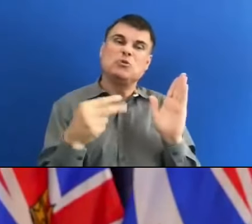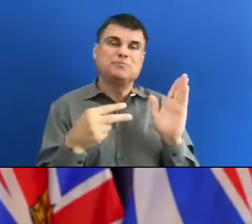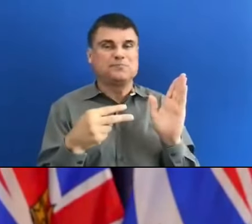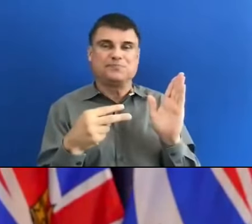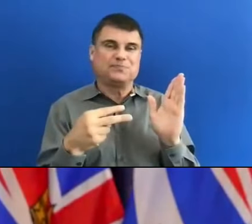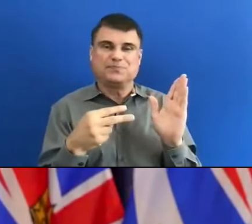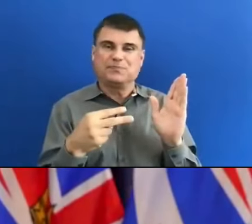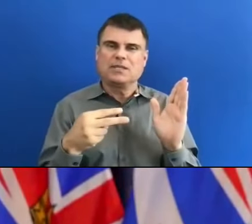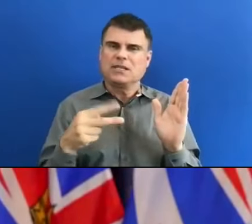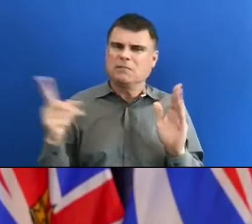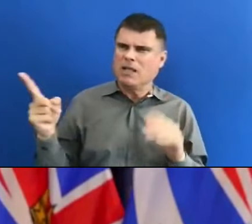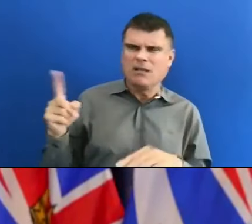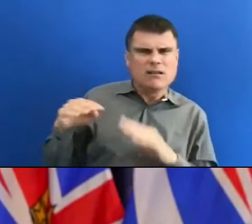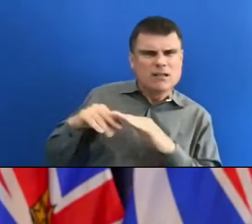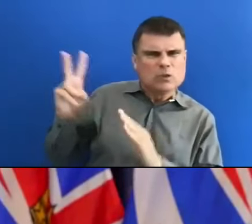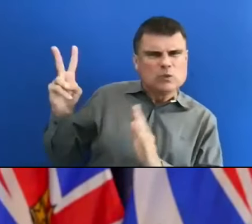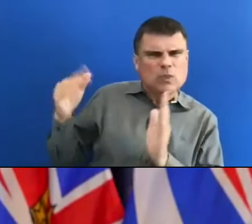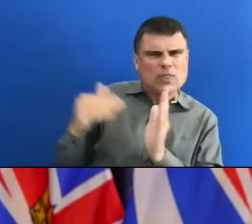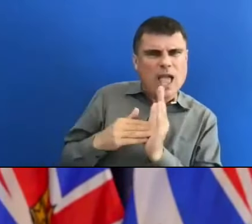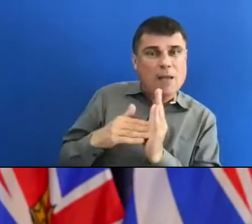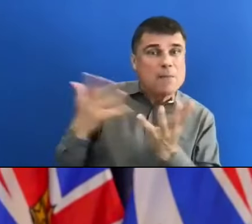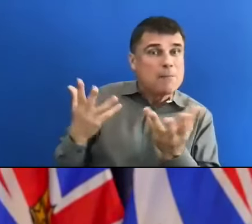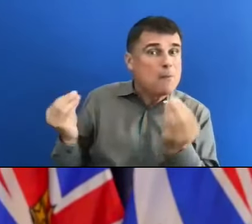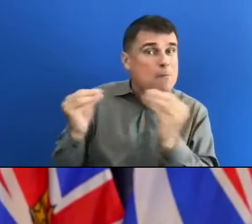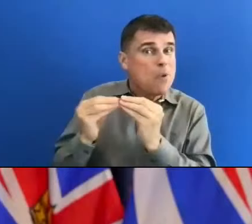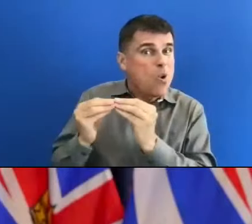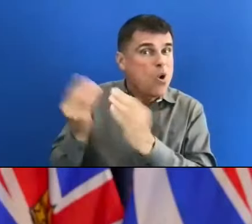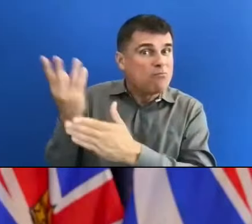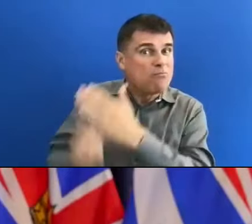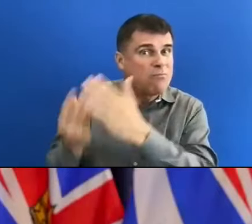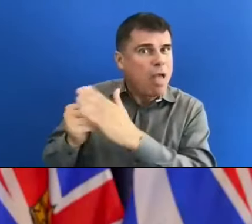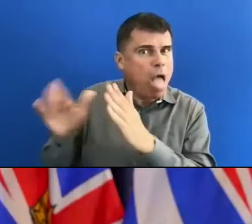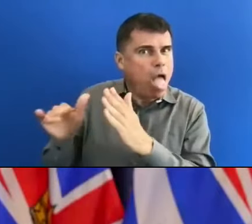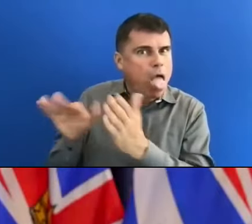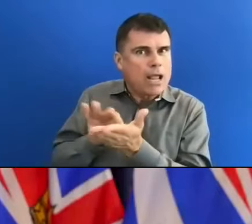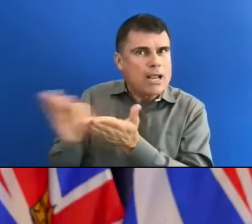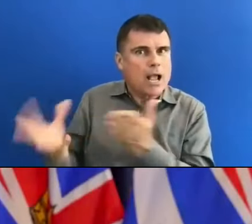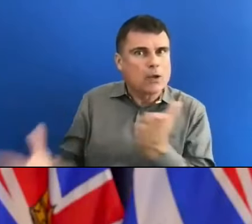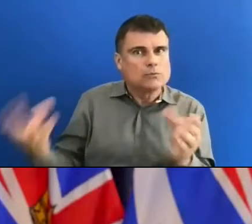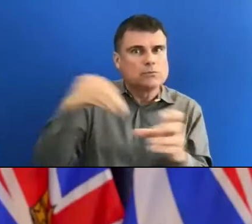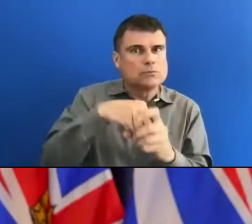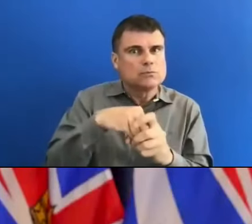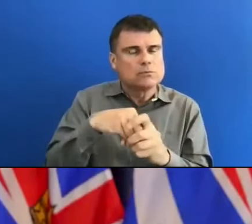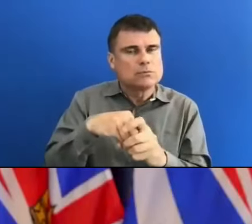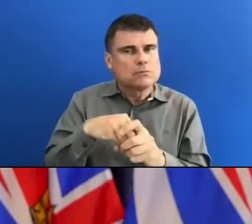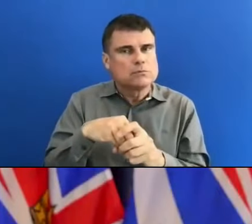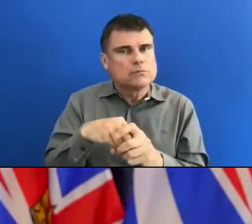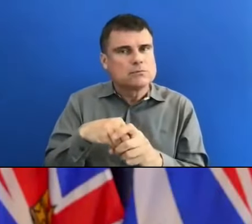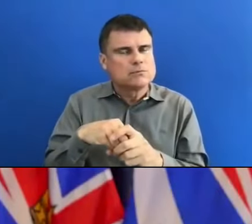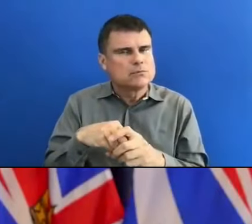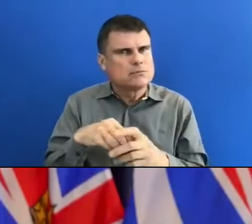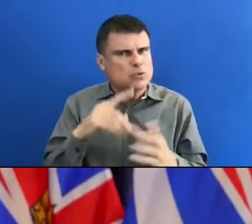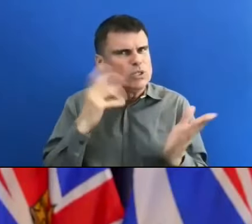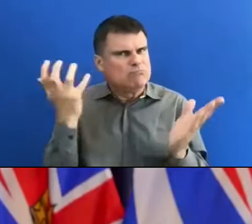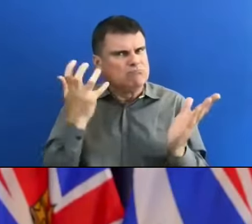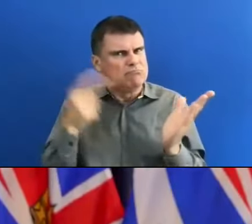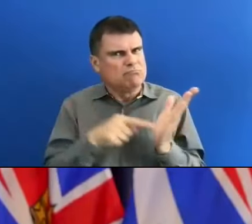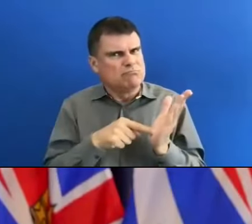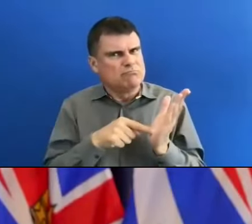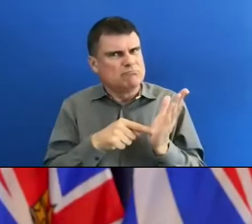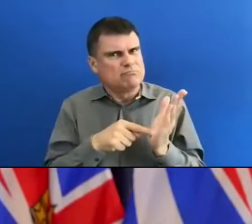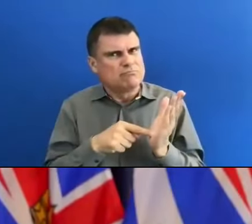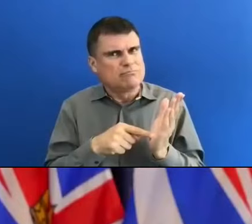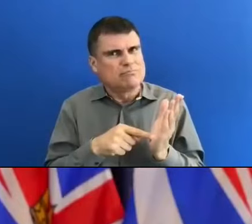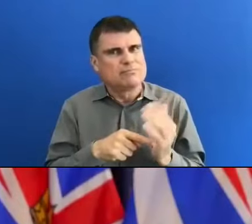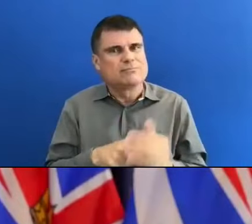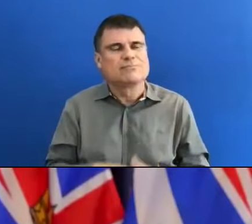potentially hundreds more deaths an extraordinary result? Well, the data, putting aside